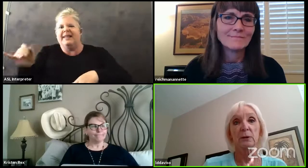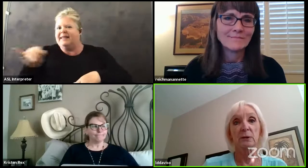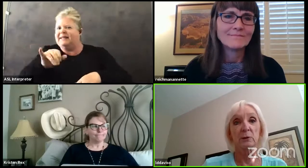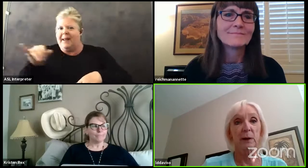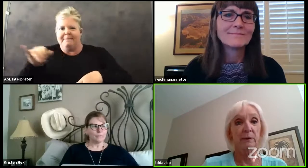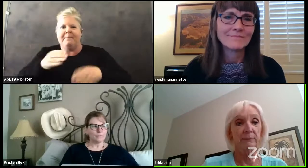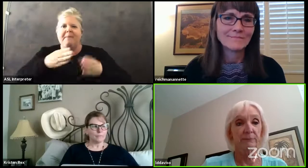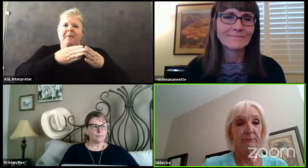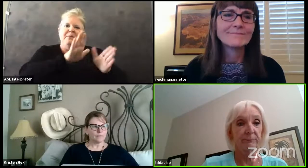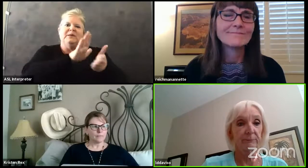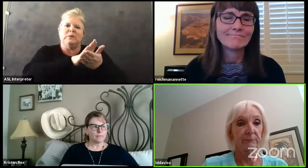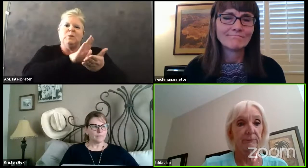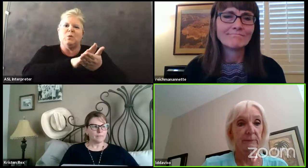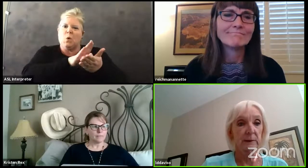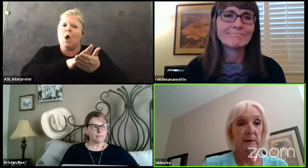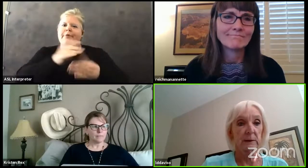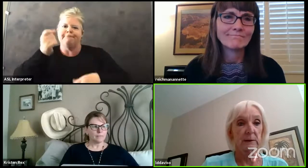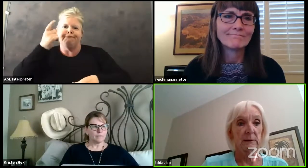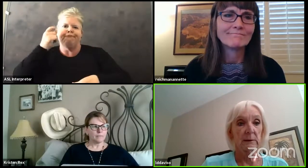public school as well.